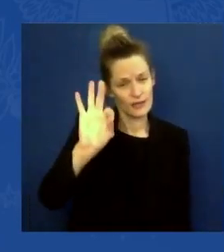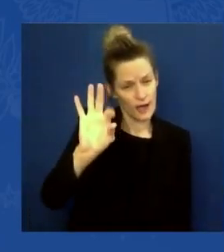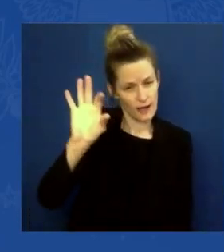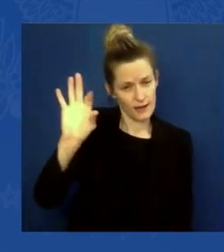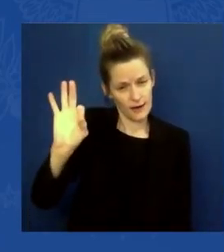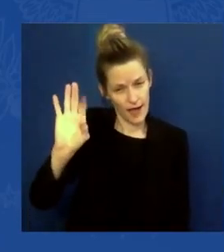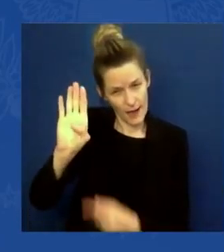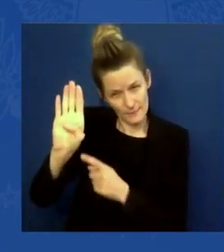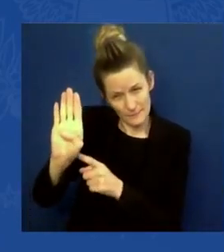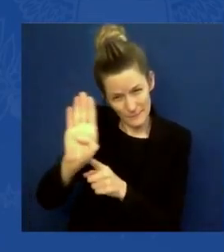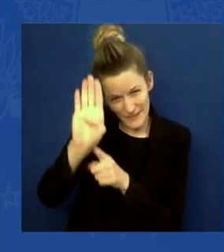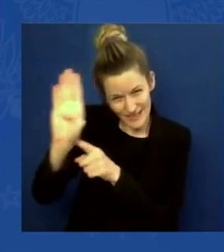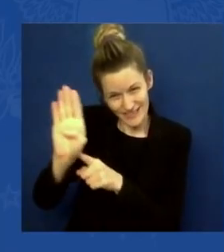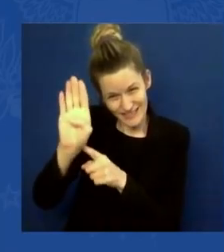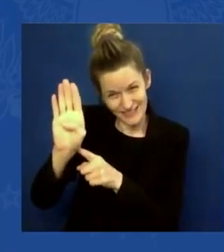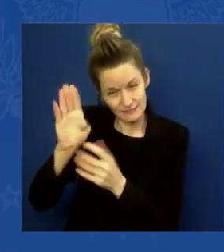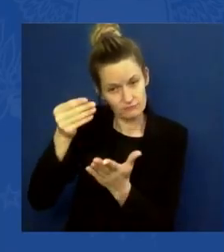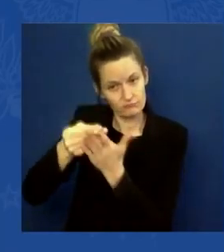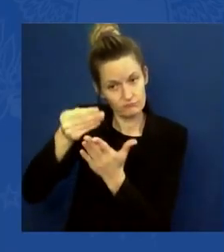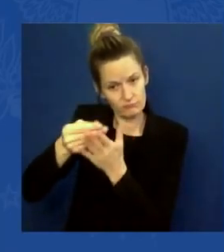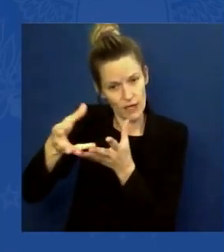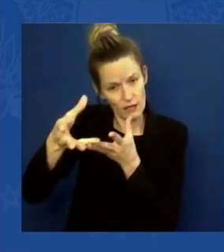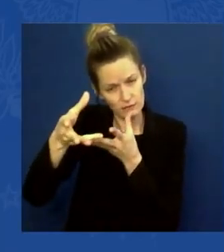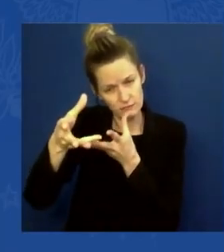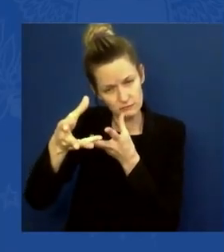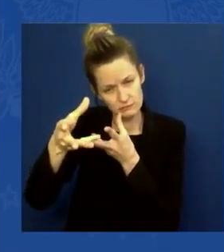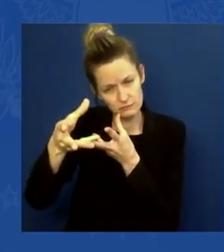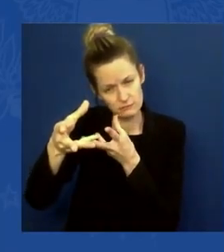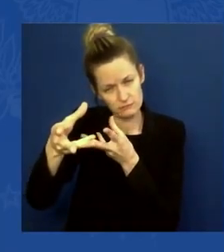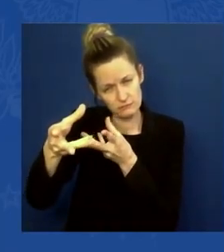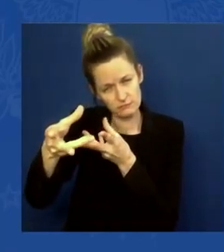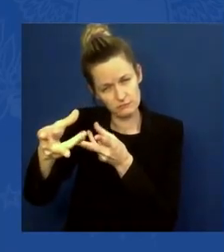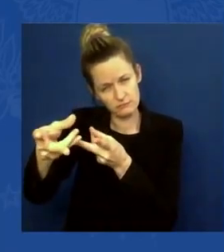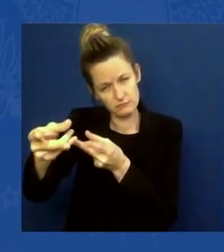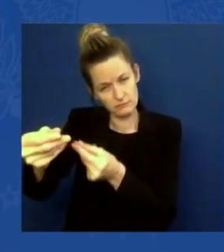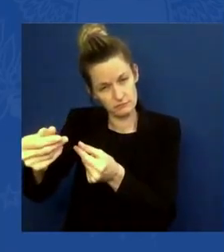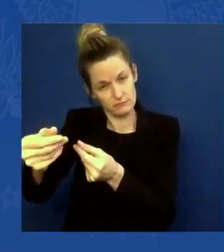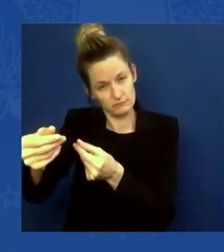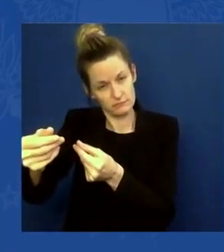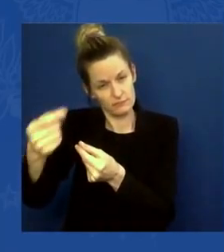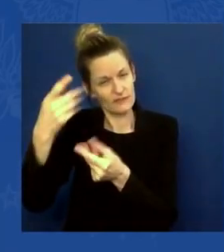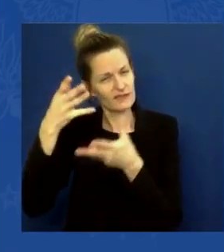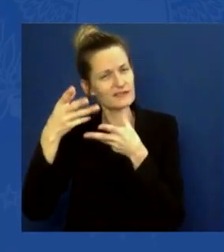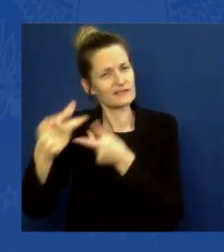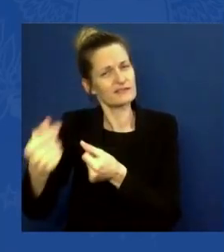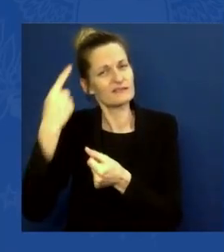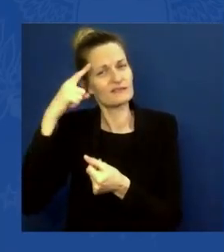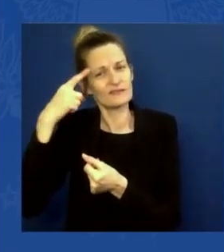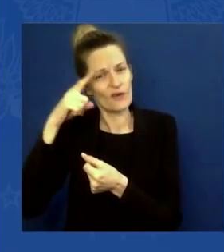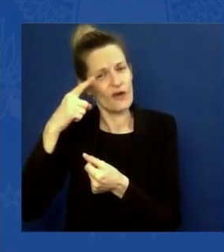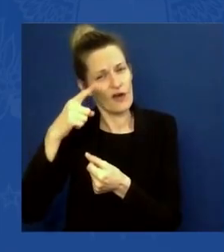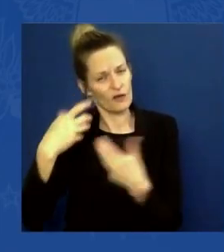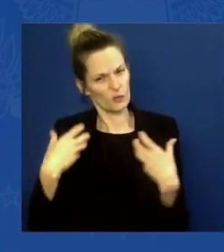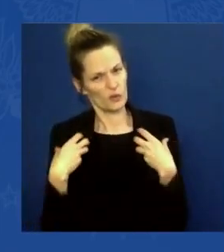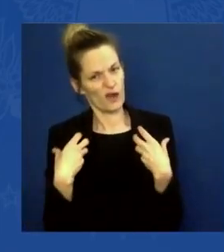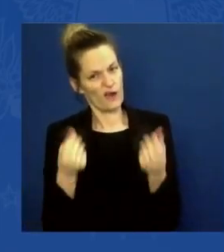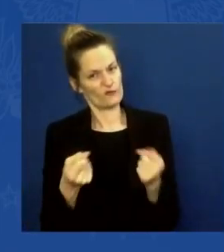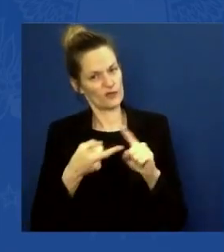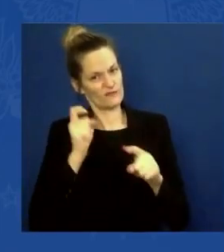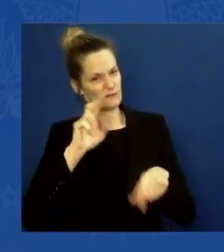$99 billion extreme weather cost last year. And it's going to break the record this year. It's going to be well over $100 billion.